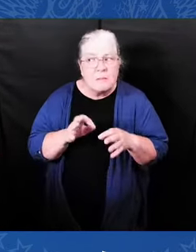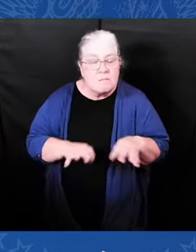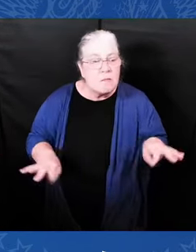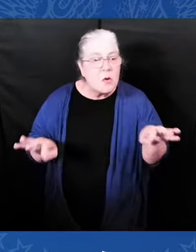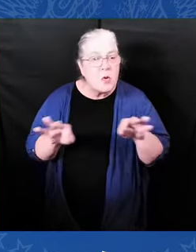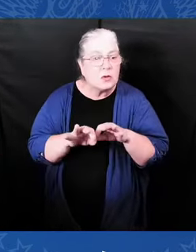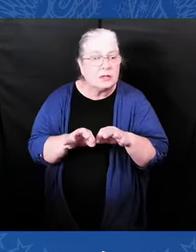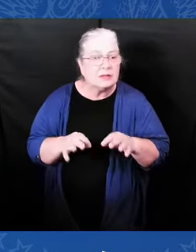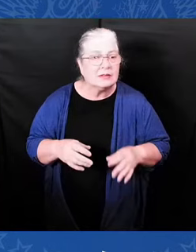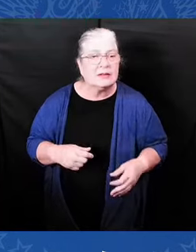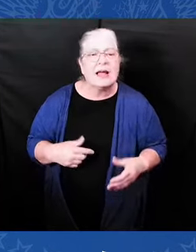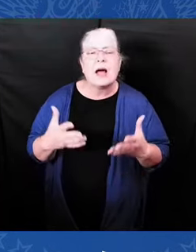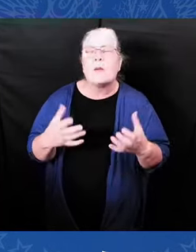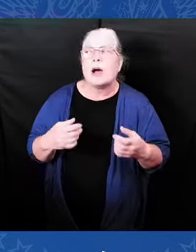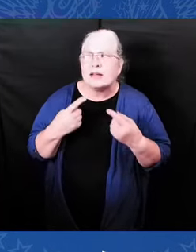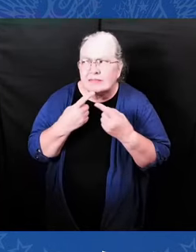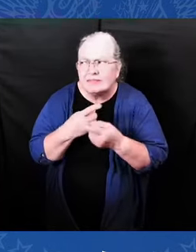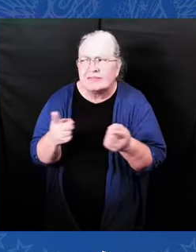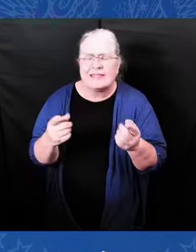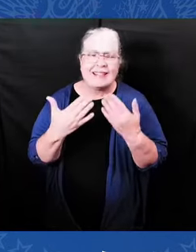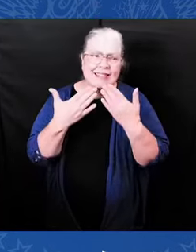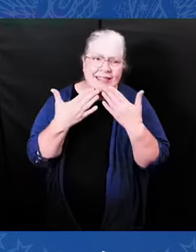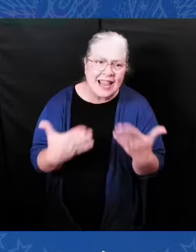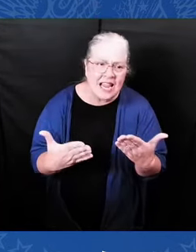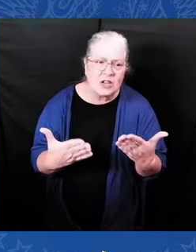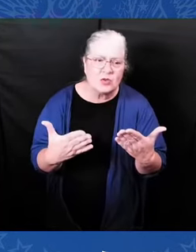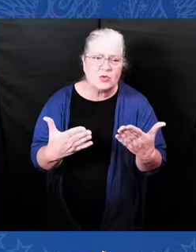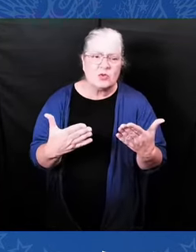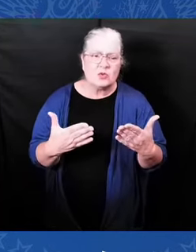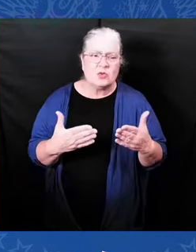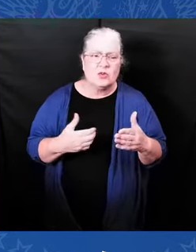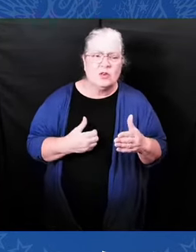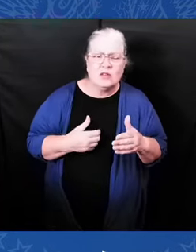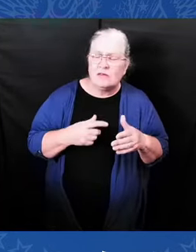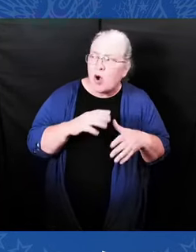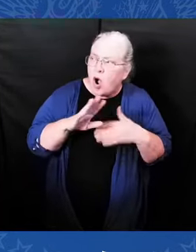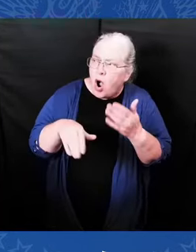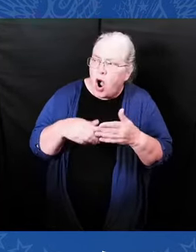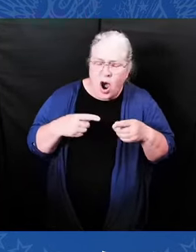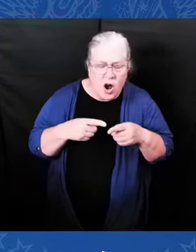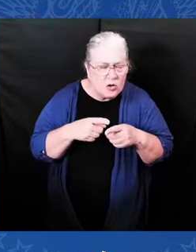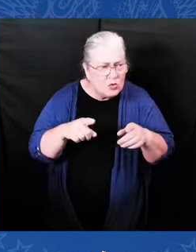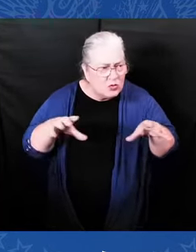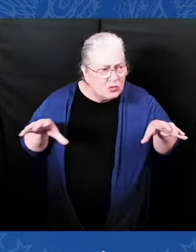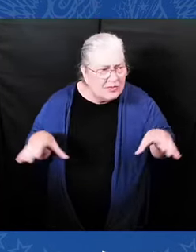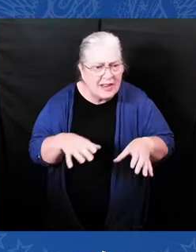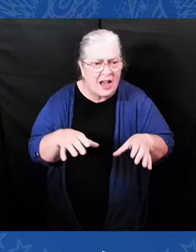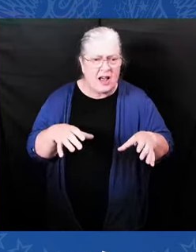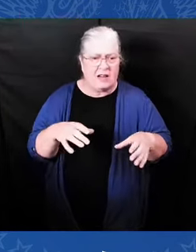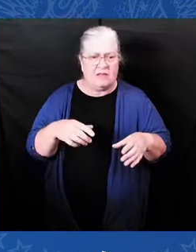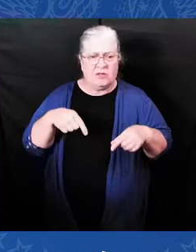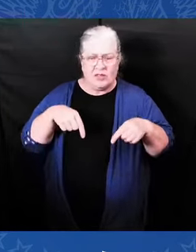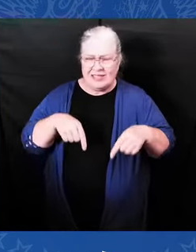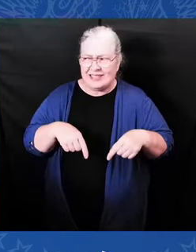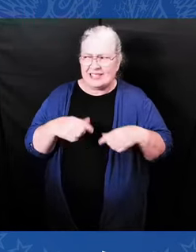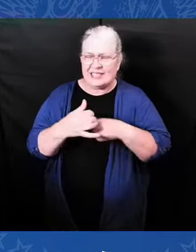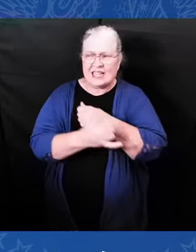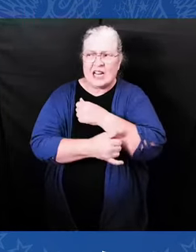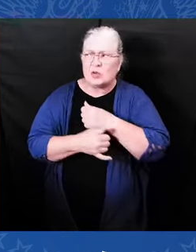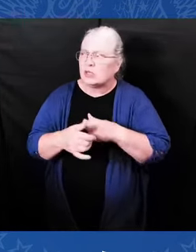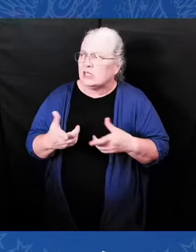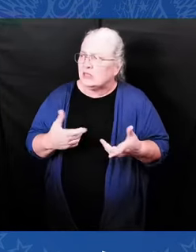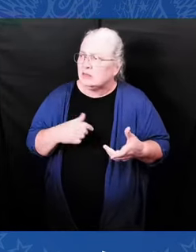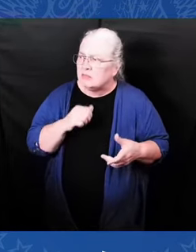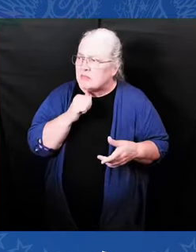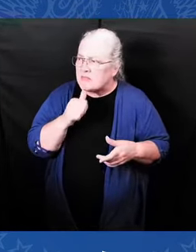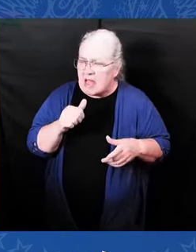Thank you for all you've done for the country, but selfishly thank you what you've done for